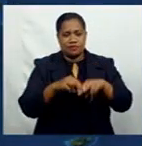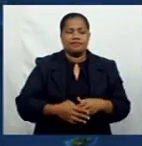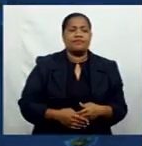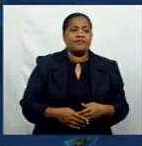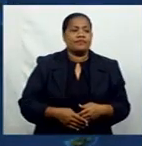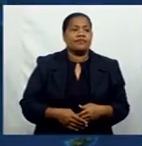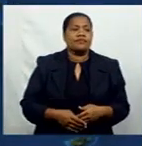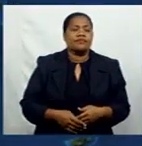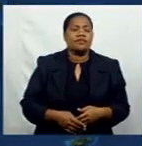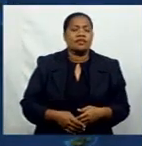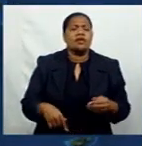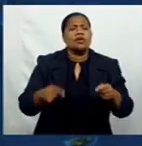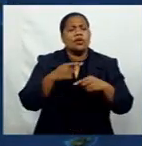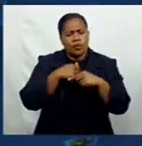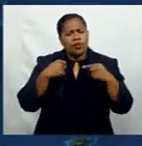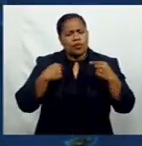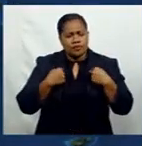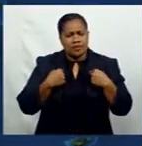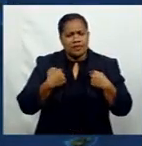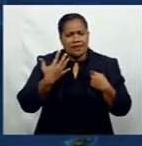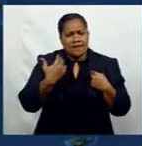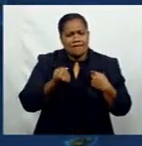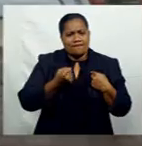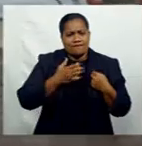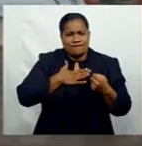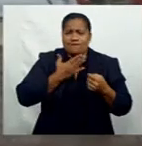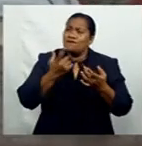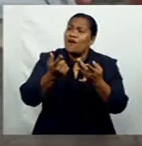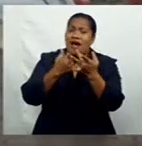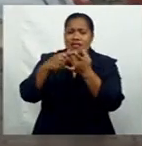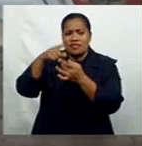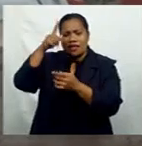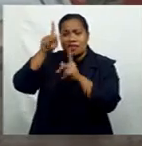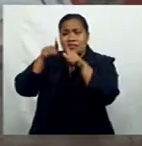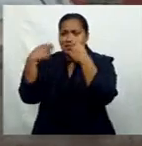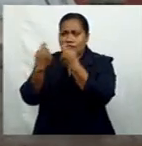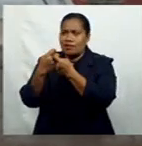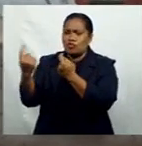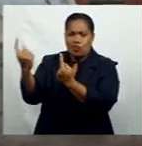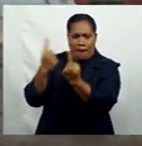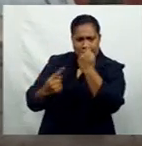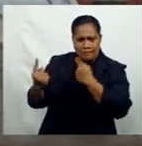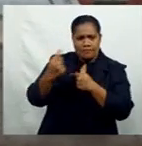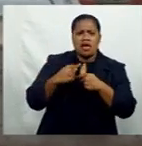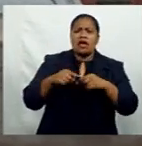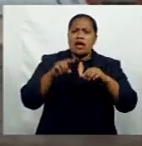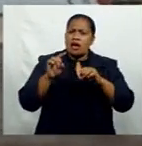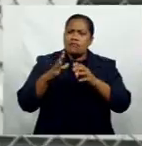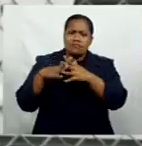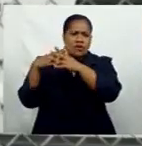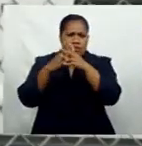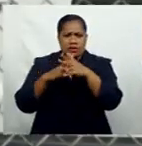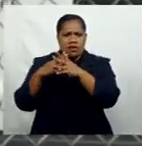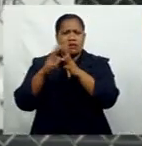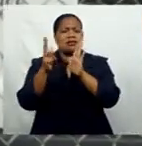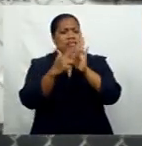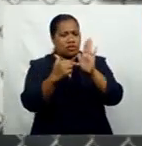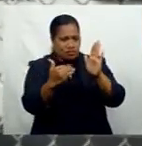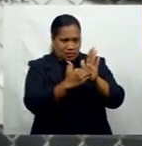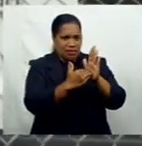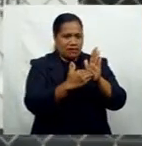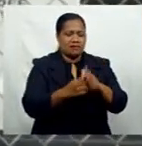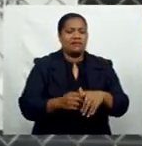we have interest for other teams to come over. An American team, a New Zealand-based Pac-Med team and a Ribicorn team.